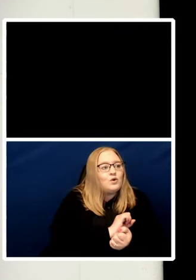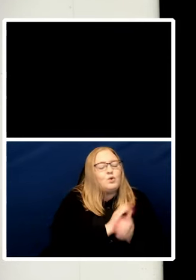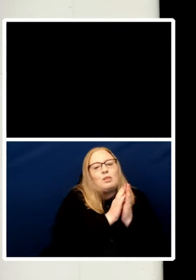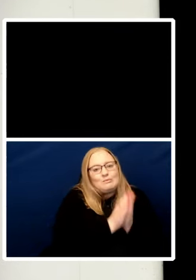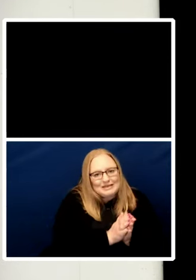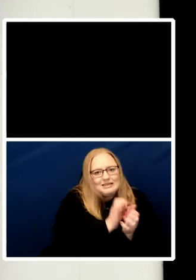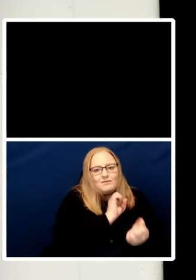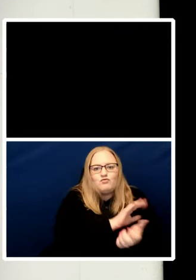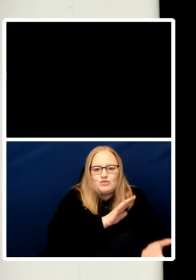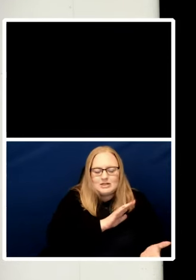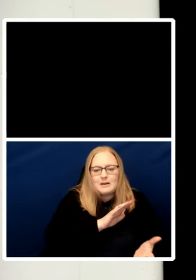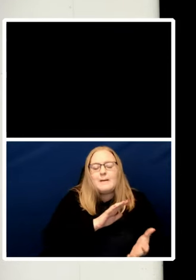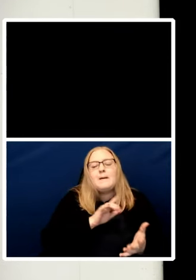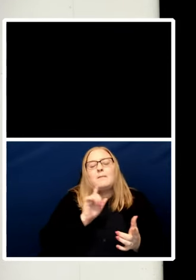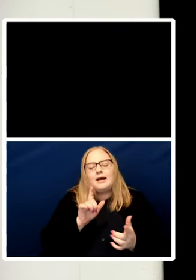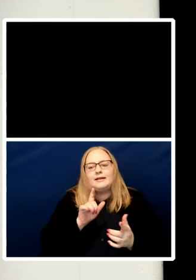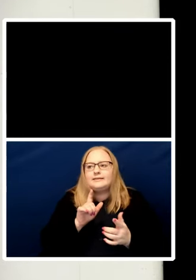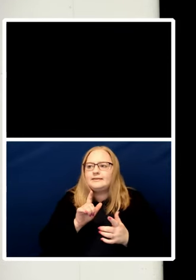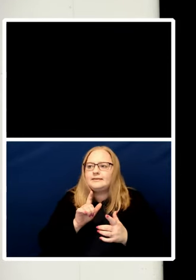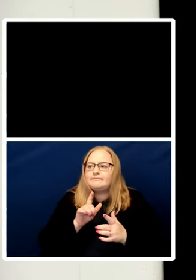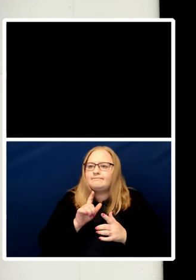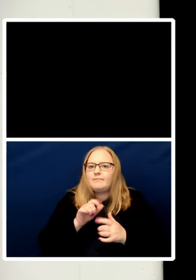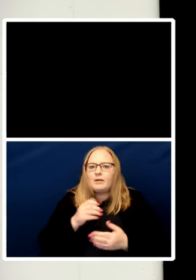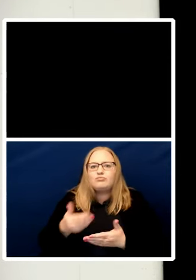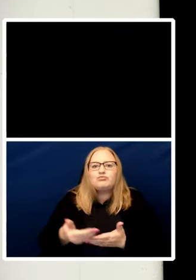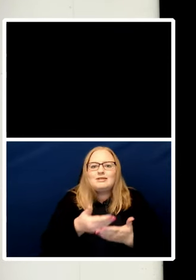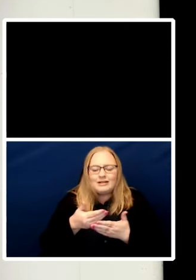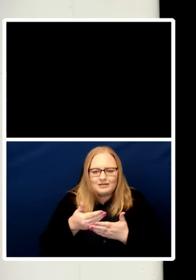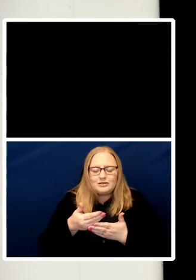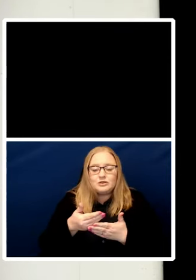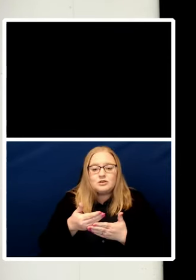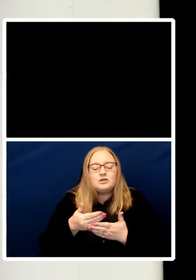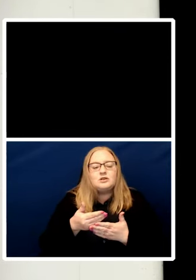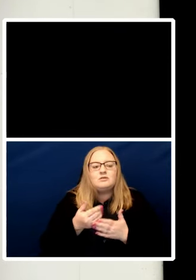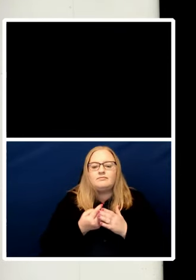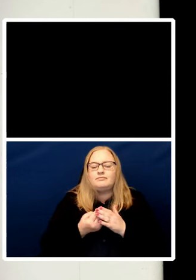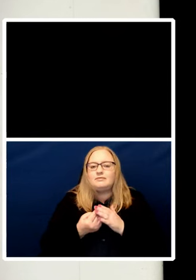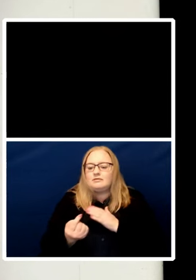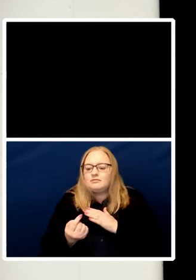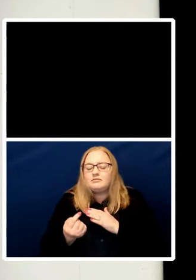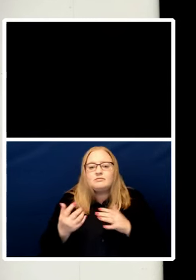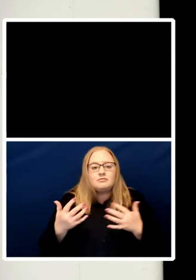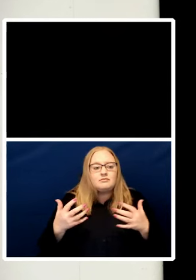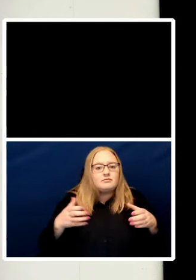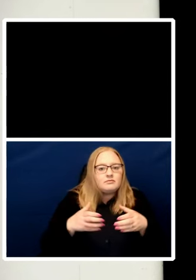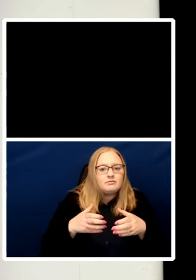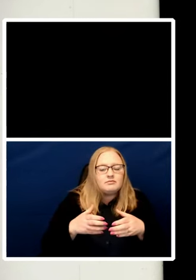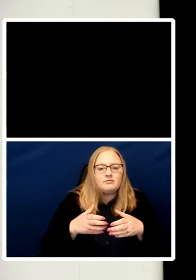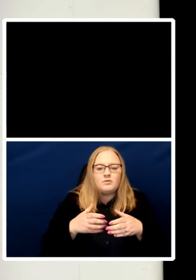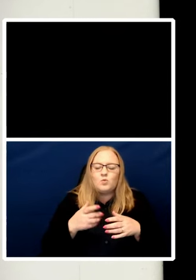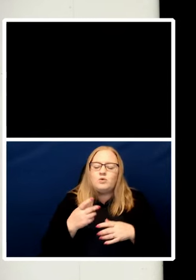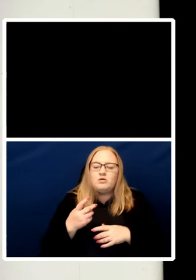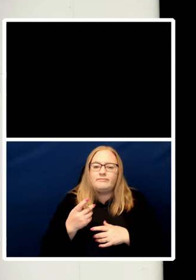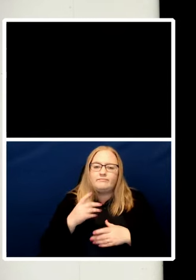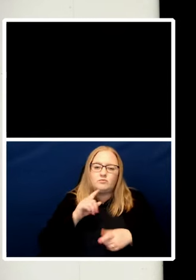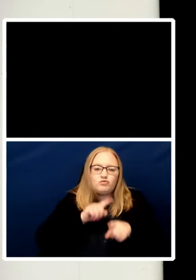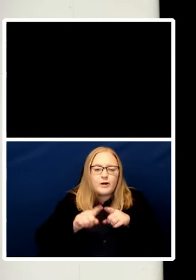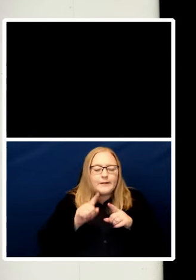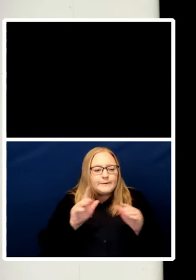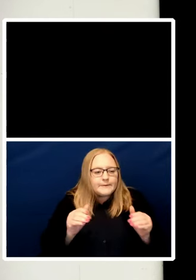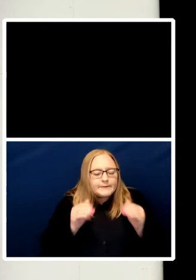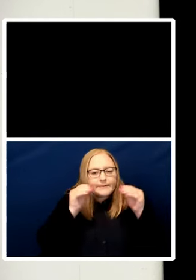sacred and secular collide, each seeks this special higher ground, as do all competing